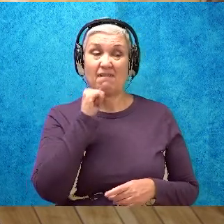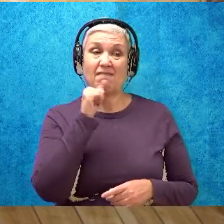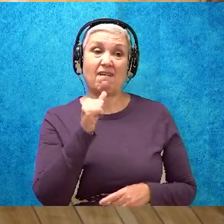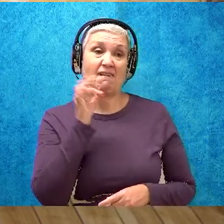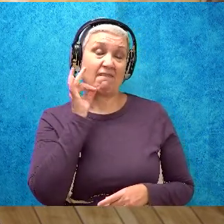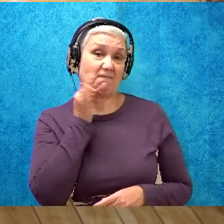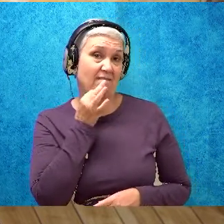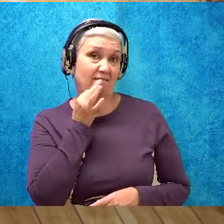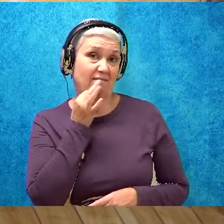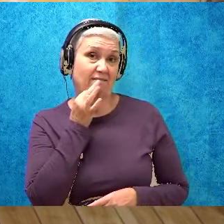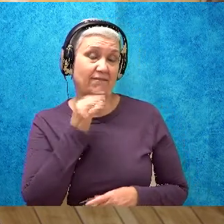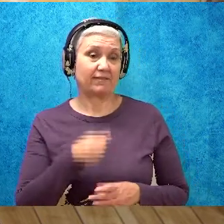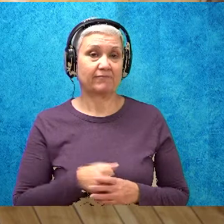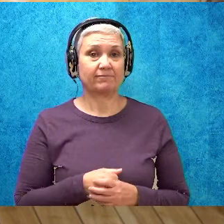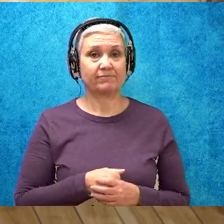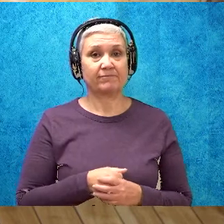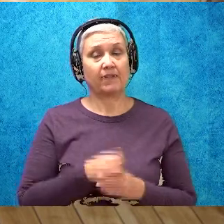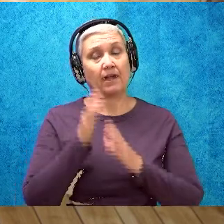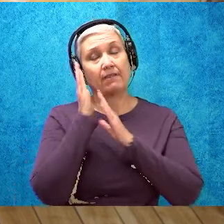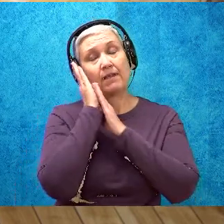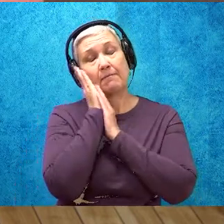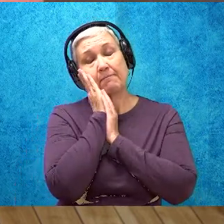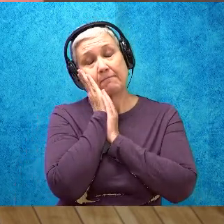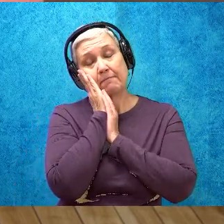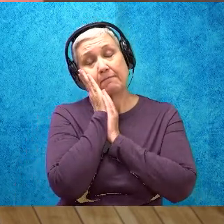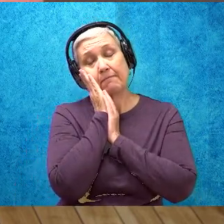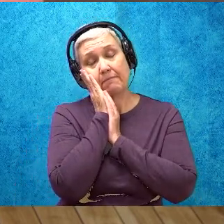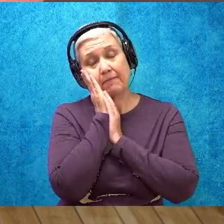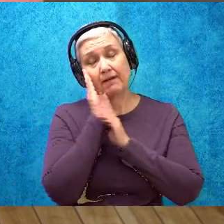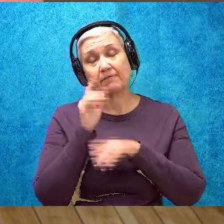And bedtime is for donut holes.